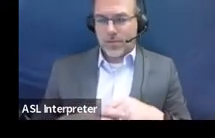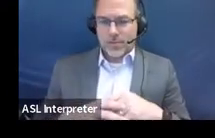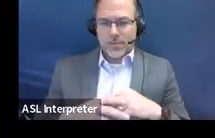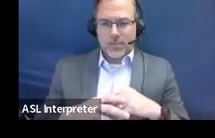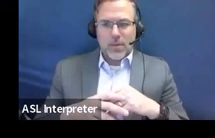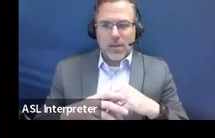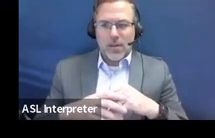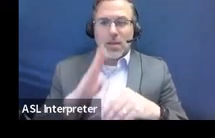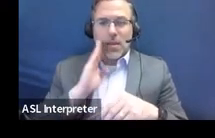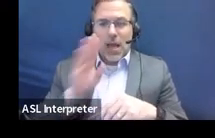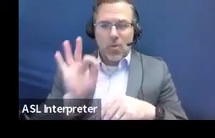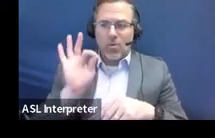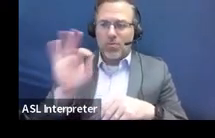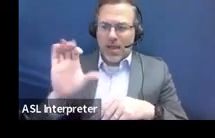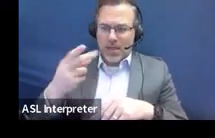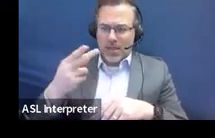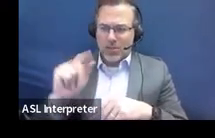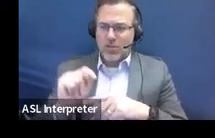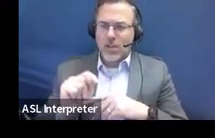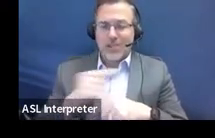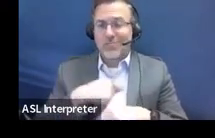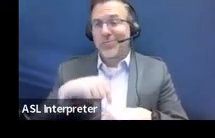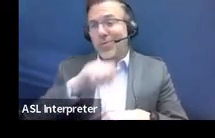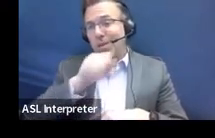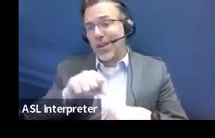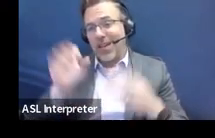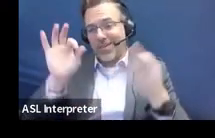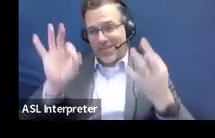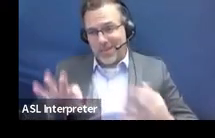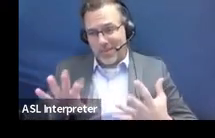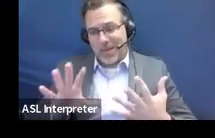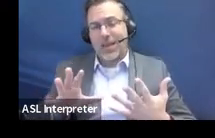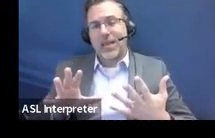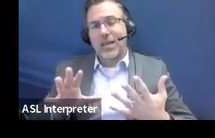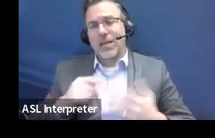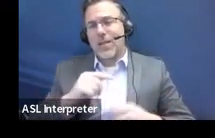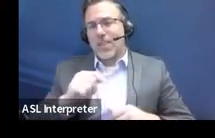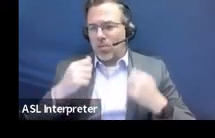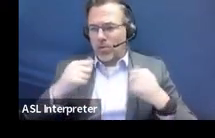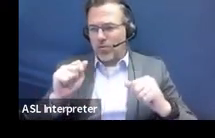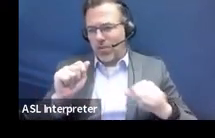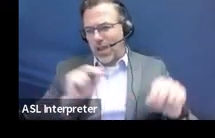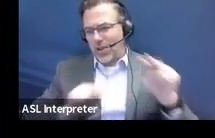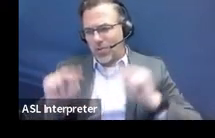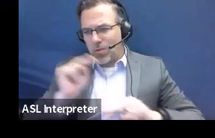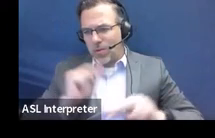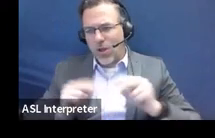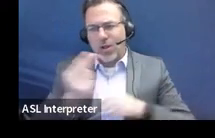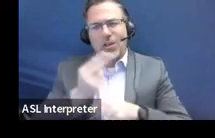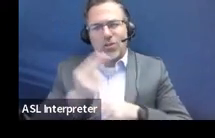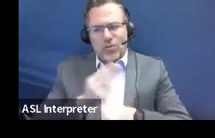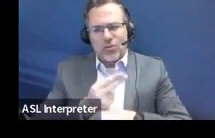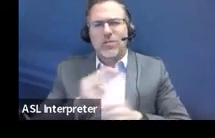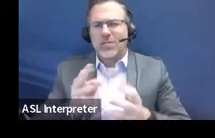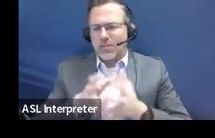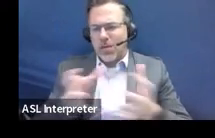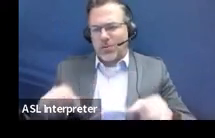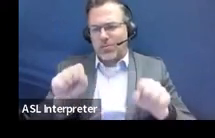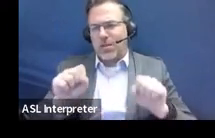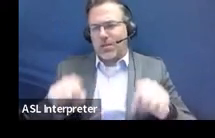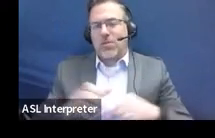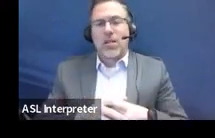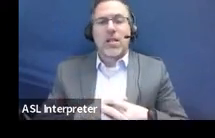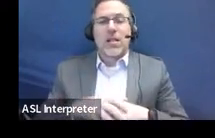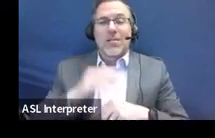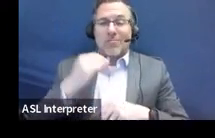And I'm of feedback. We really do look at it and try to use it as much as possible. Um, so if